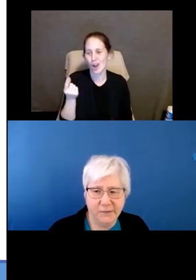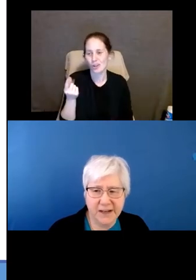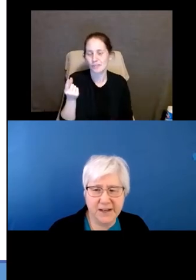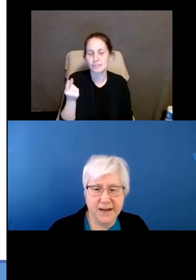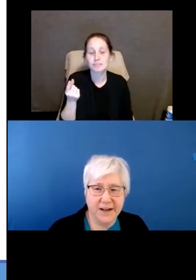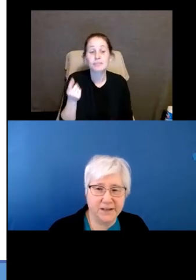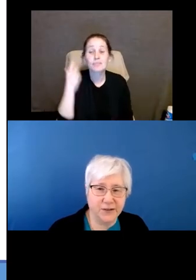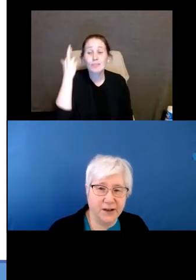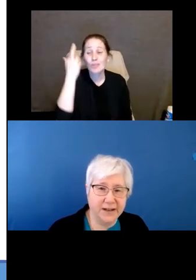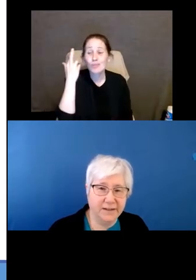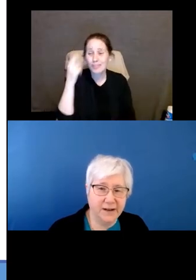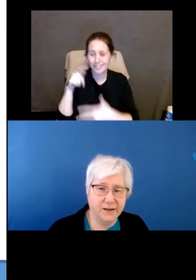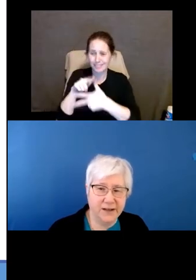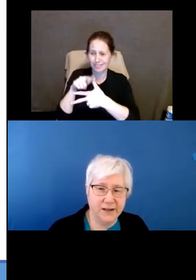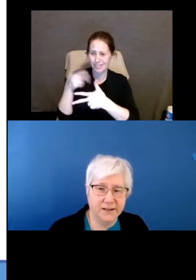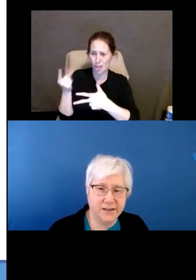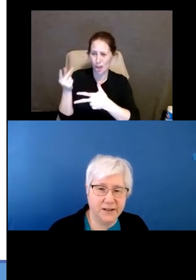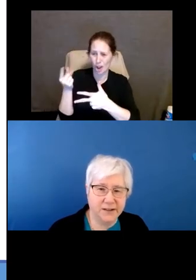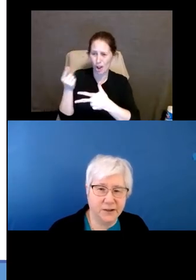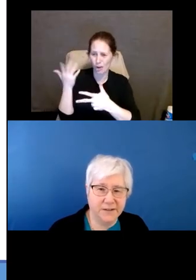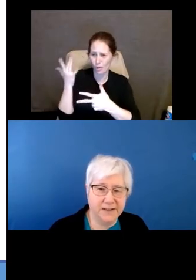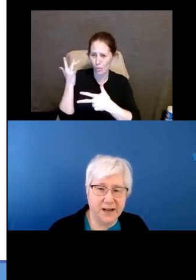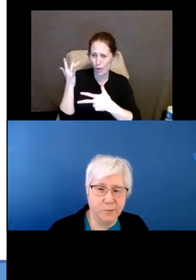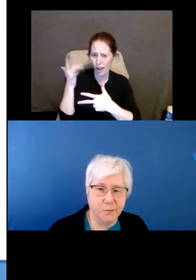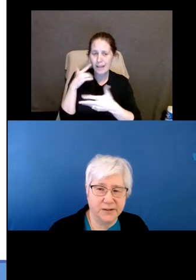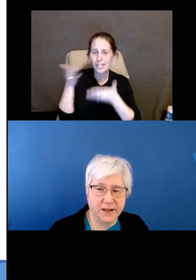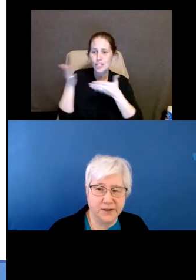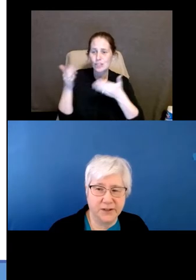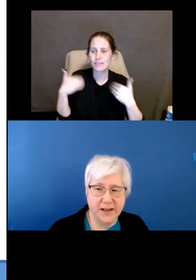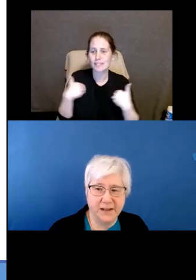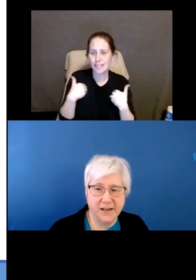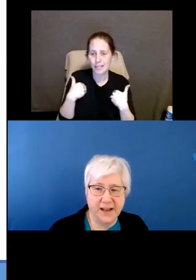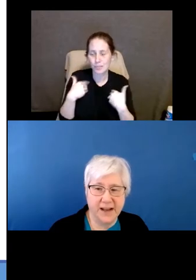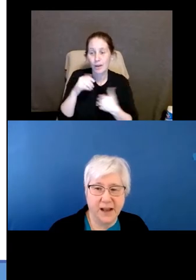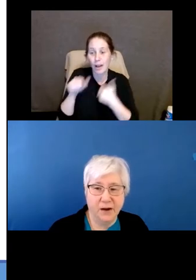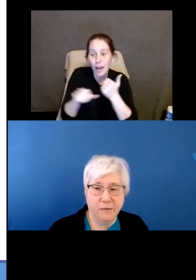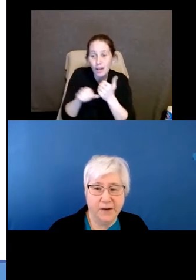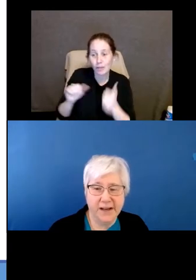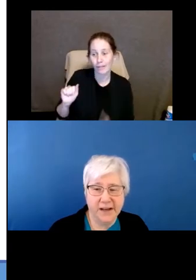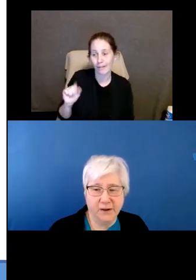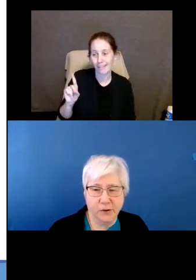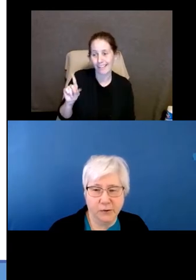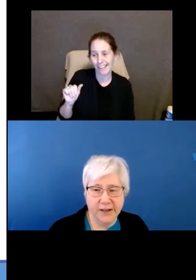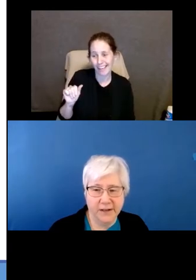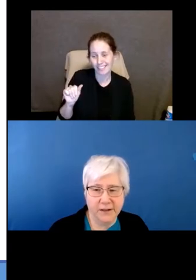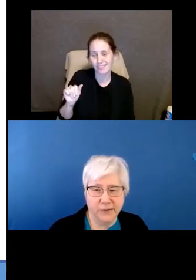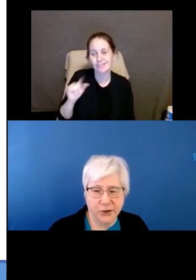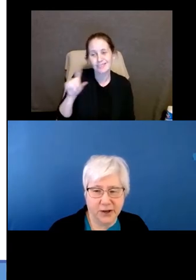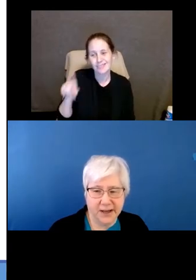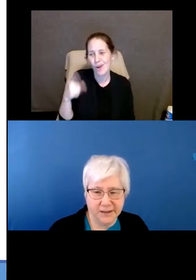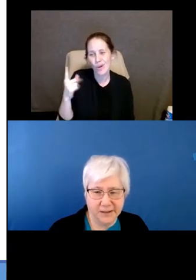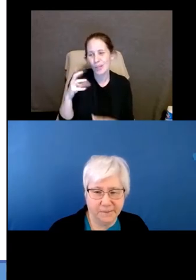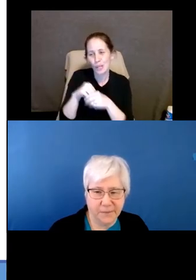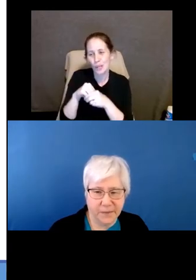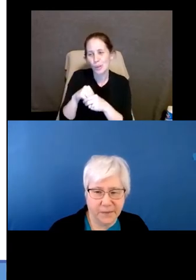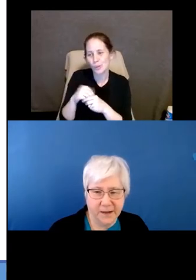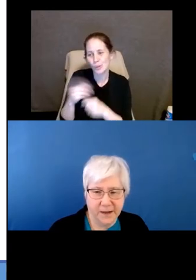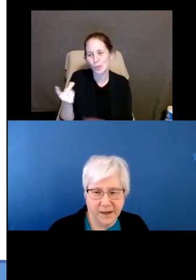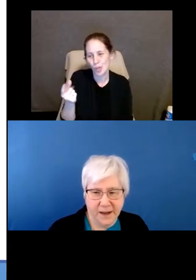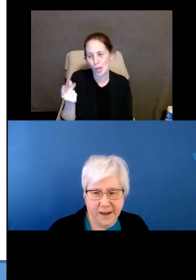And the reason it has a dog there is service animals under the ADA really only include dogs.